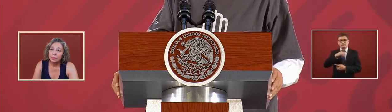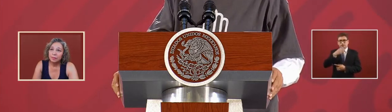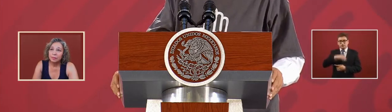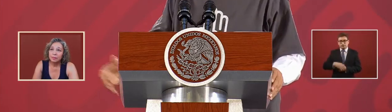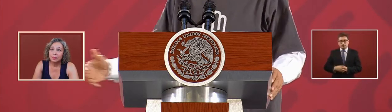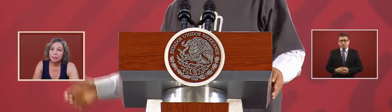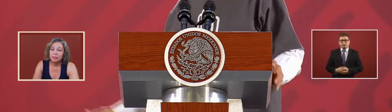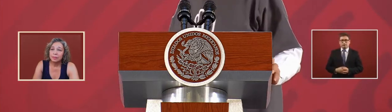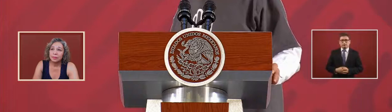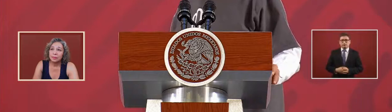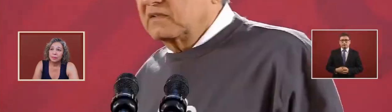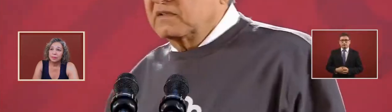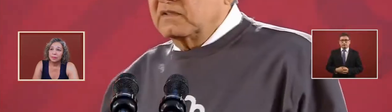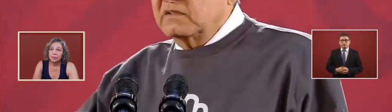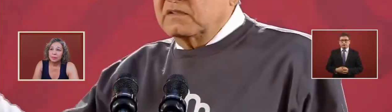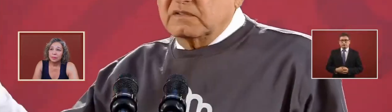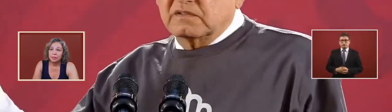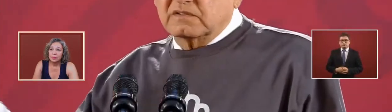yeah